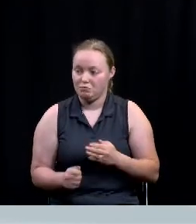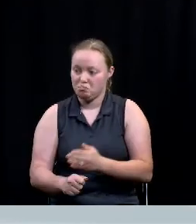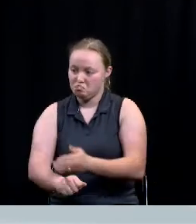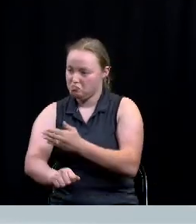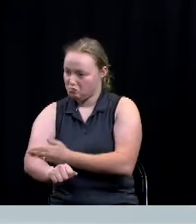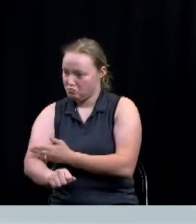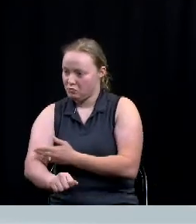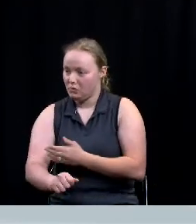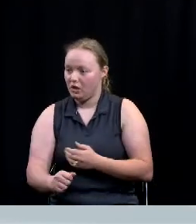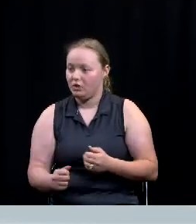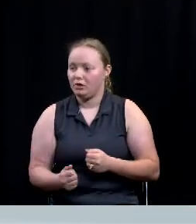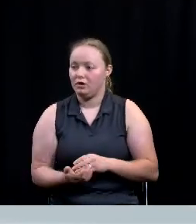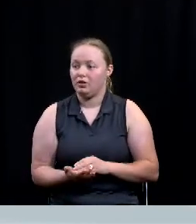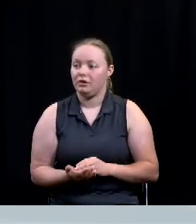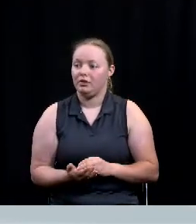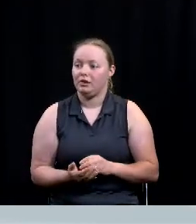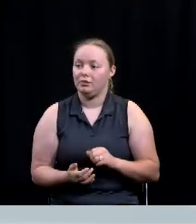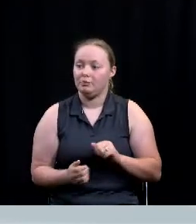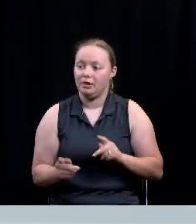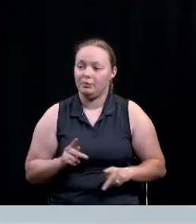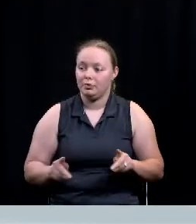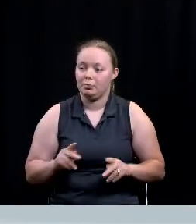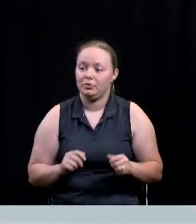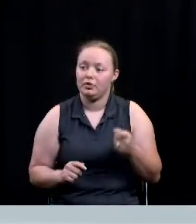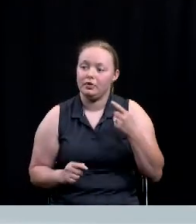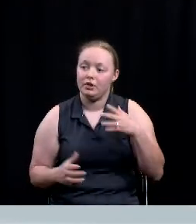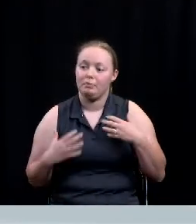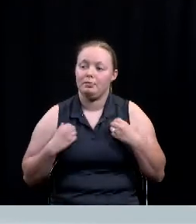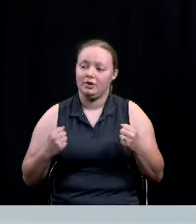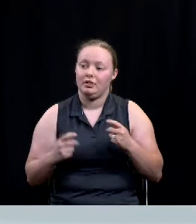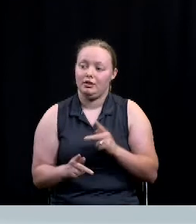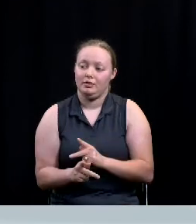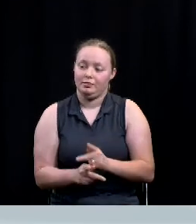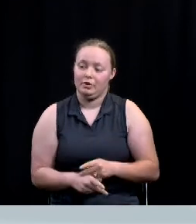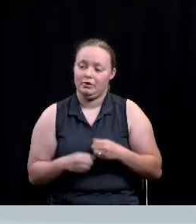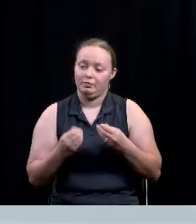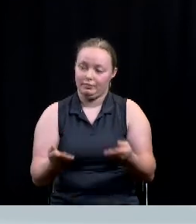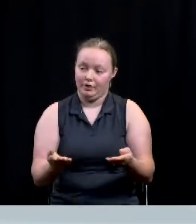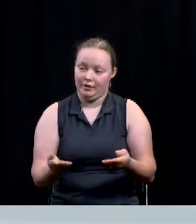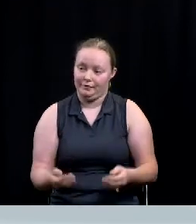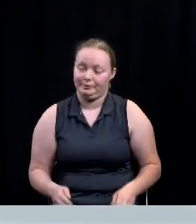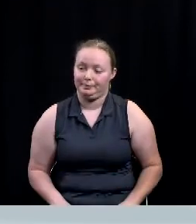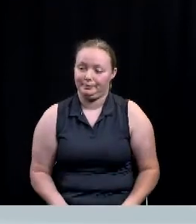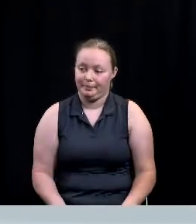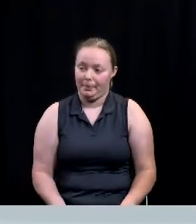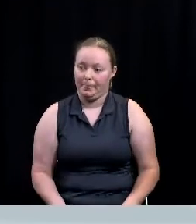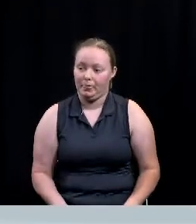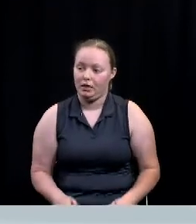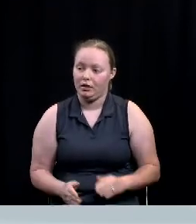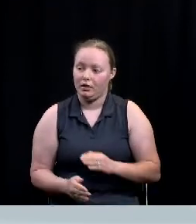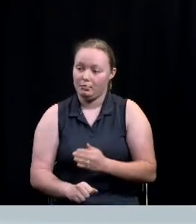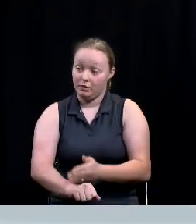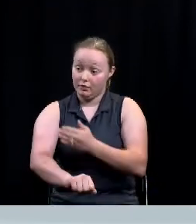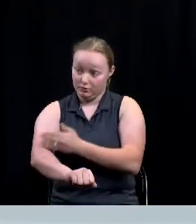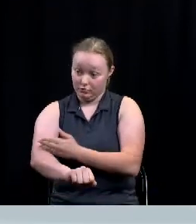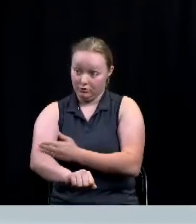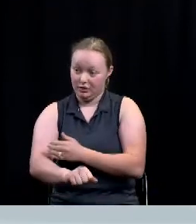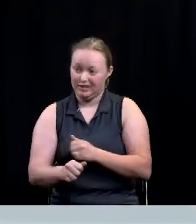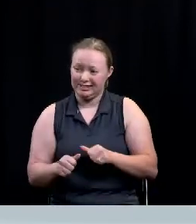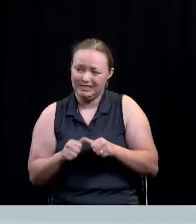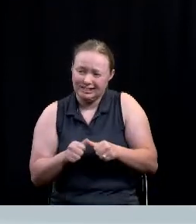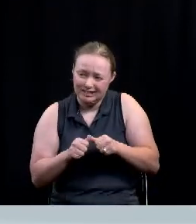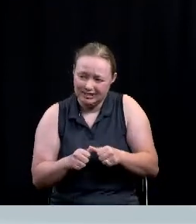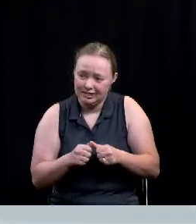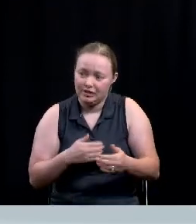overall continuum of care related to mental health in the area these advances at the local level continue even while the state of Texas